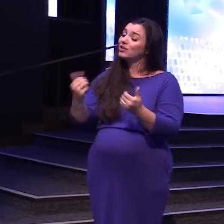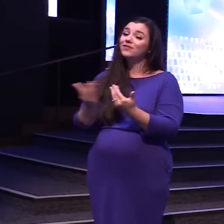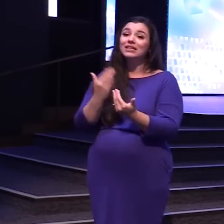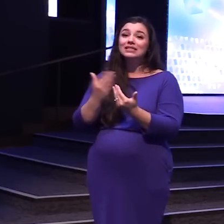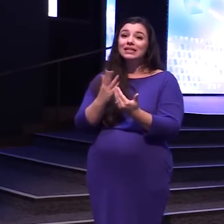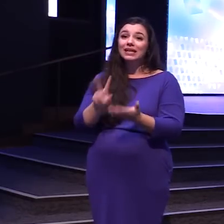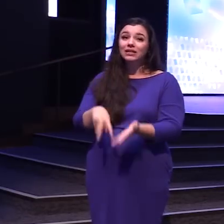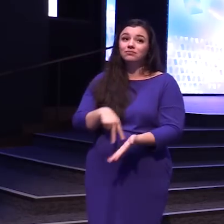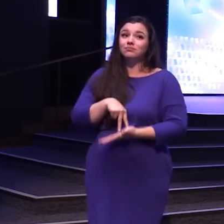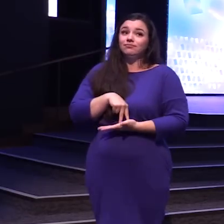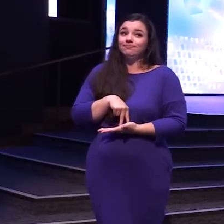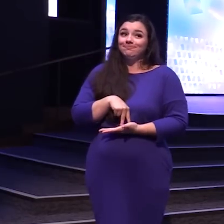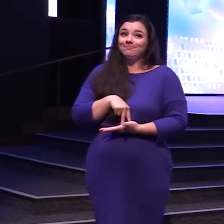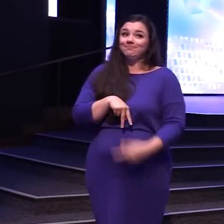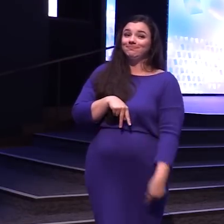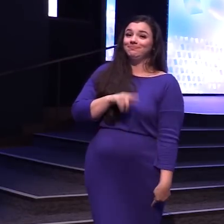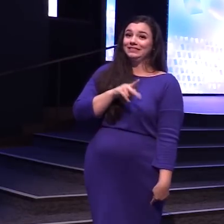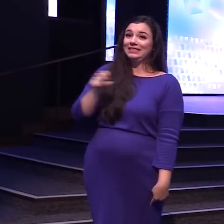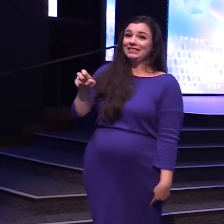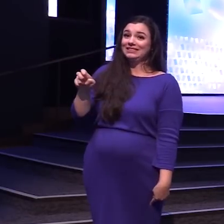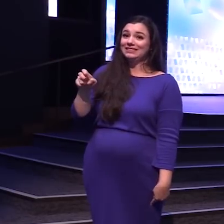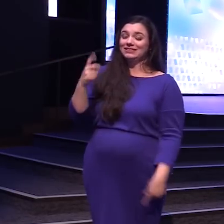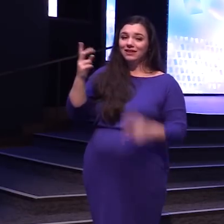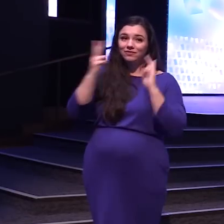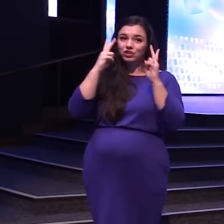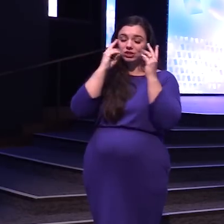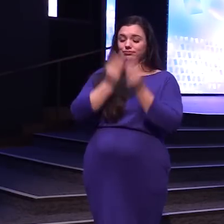Locked his knees And lost his vision